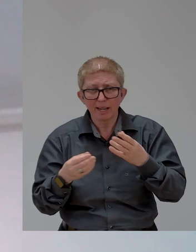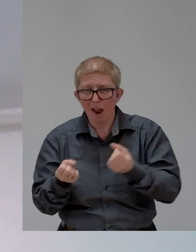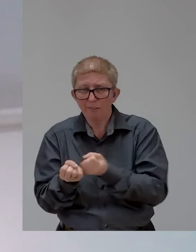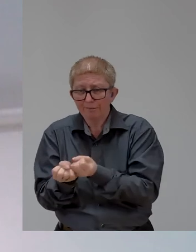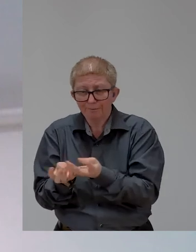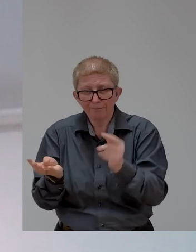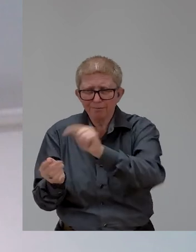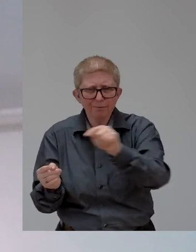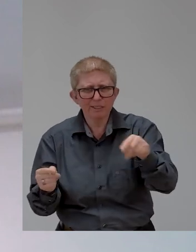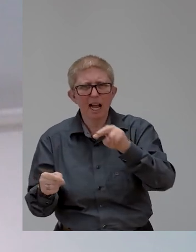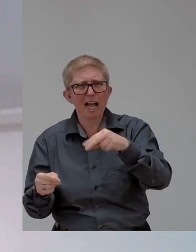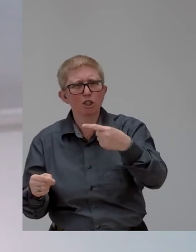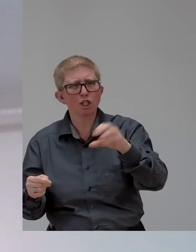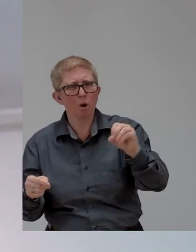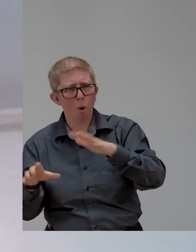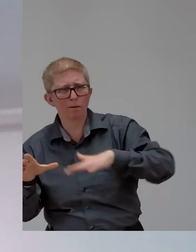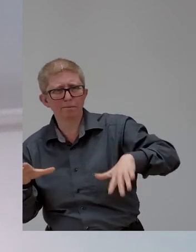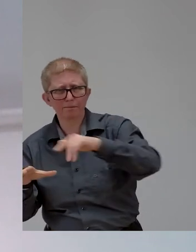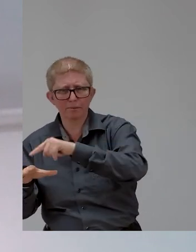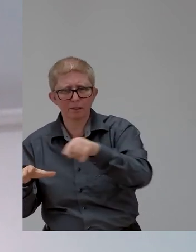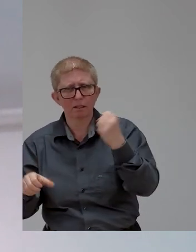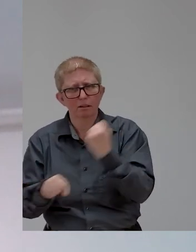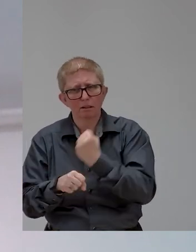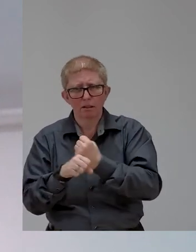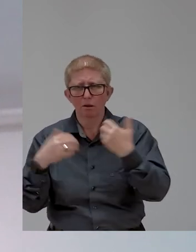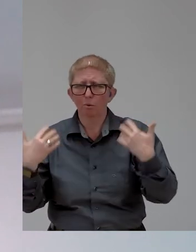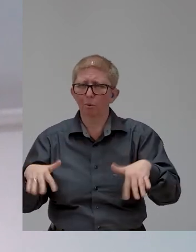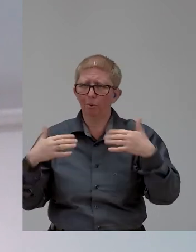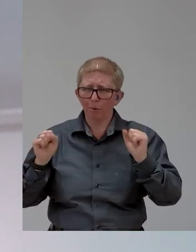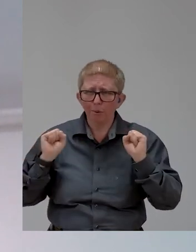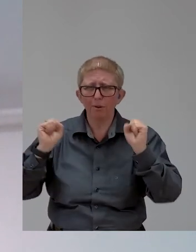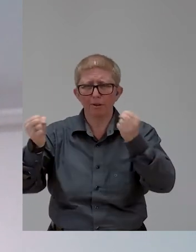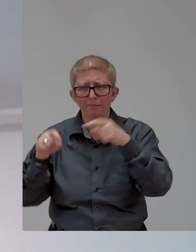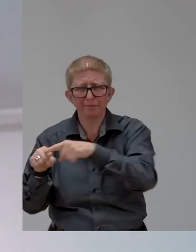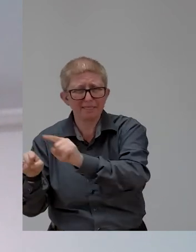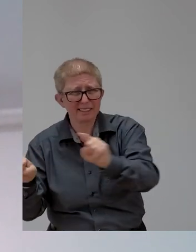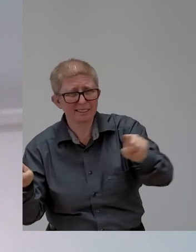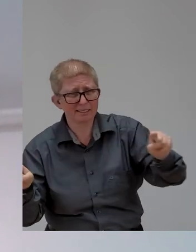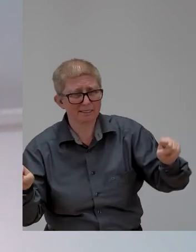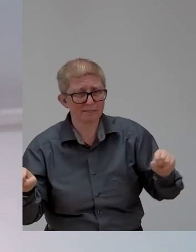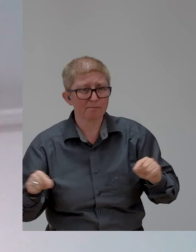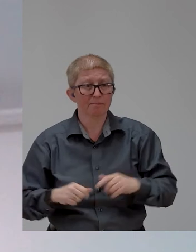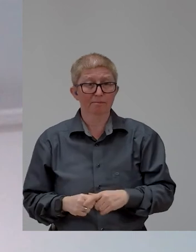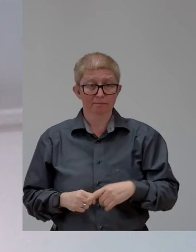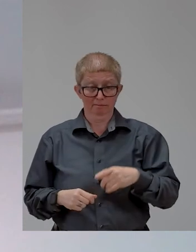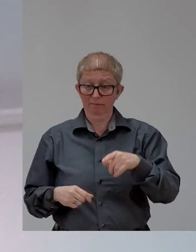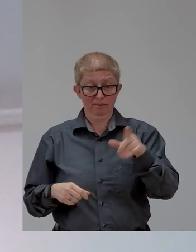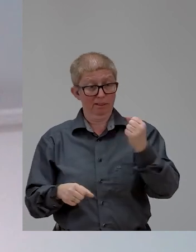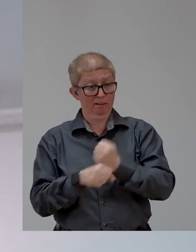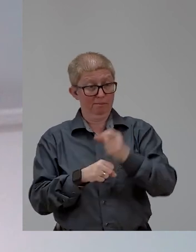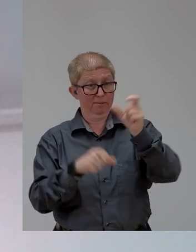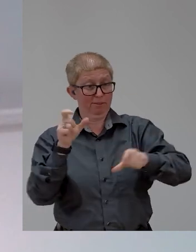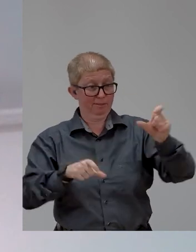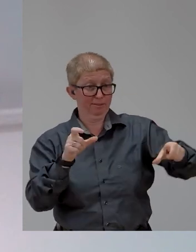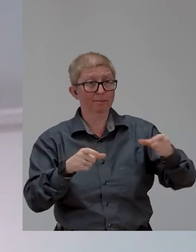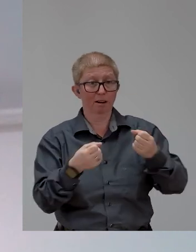on this for over a dozen years. In employment, looking around the world, we see lower numbers for the disability employment rate than everywhere.